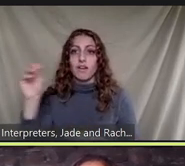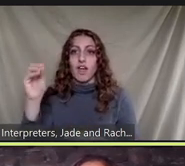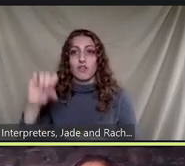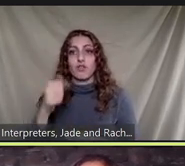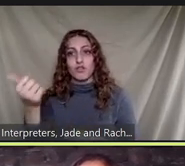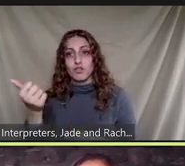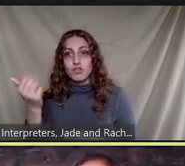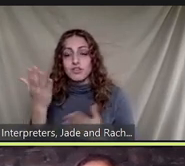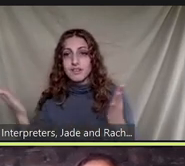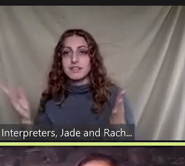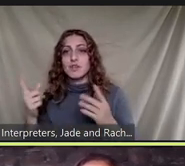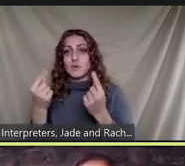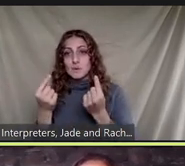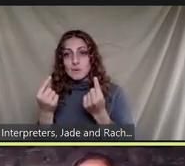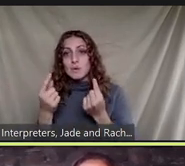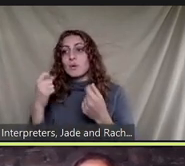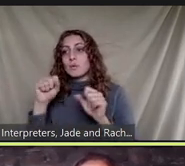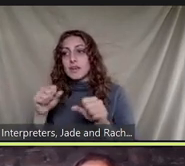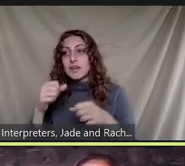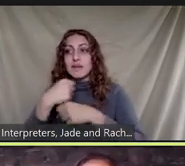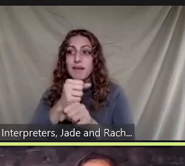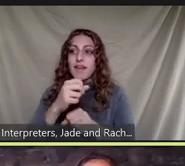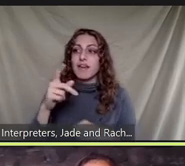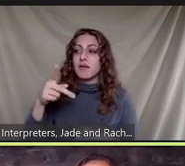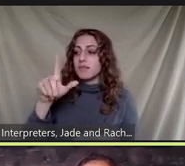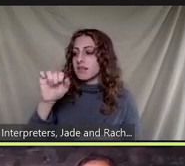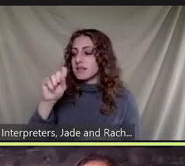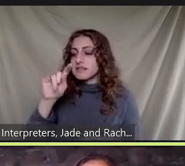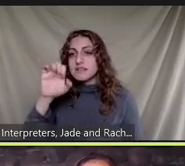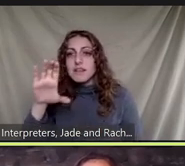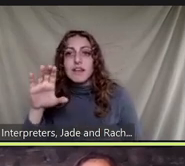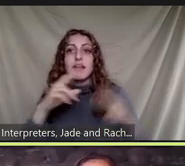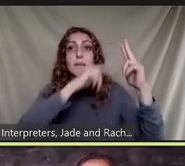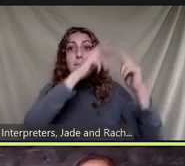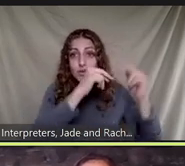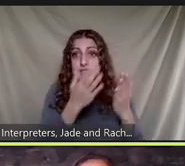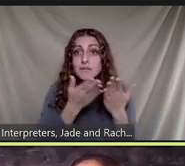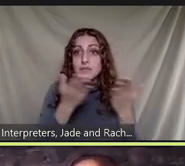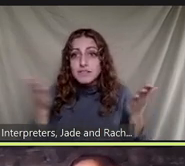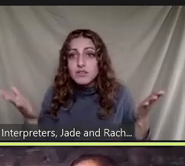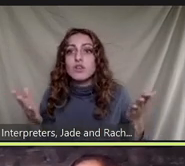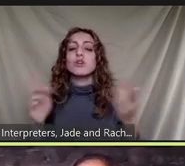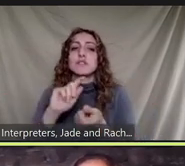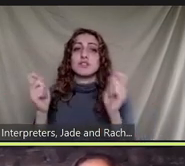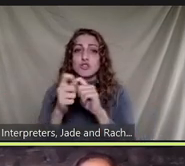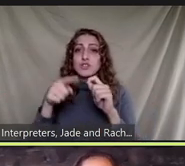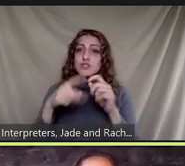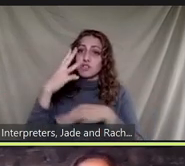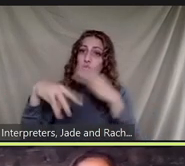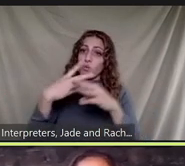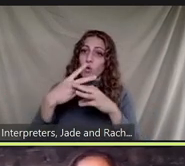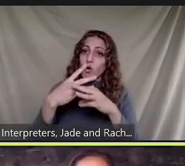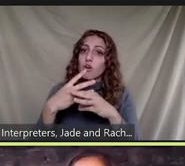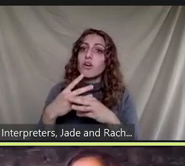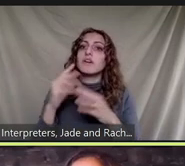carbon dioxide to ethanol we can make plastics we can make building materials and change this world towards something that's more carbon negative using